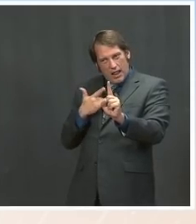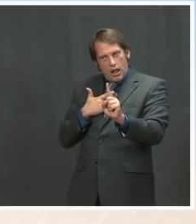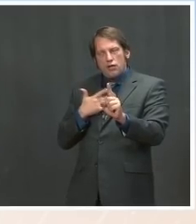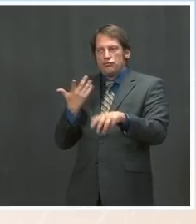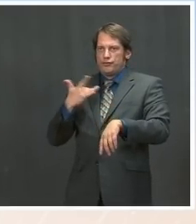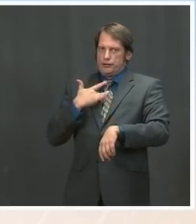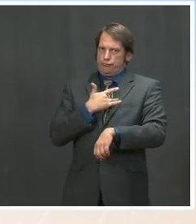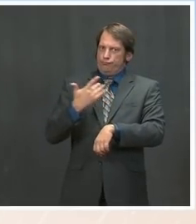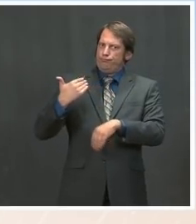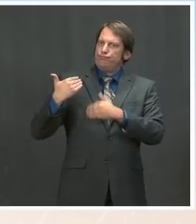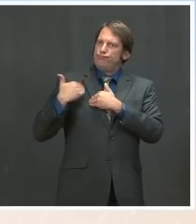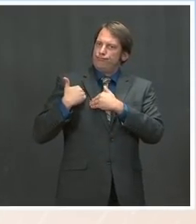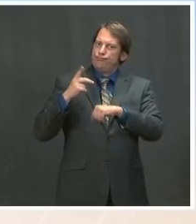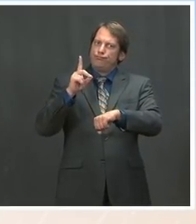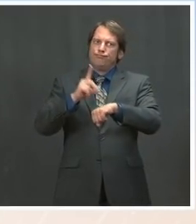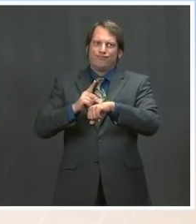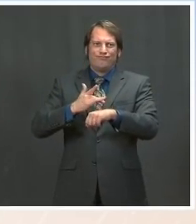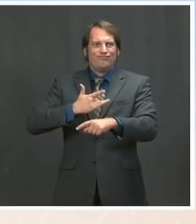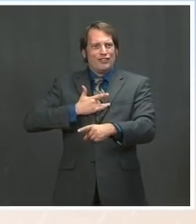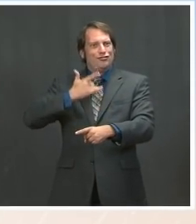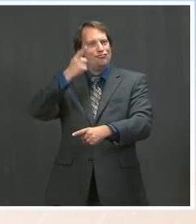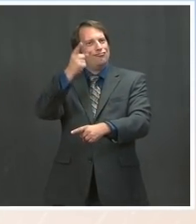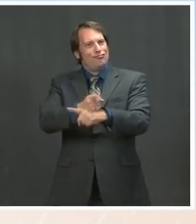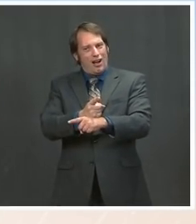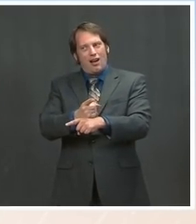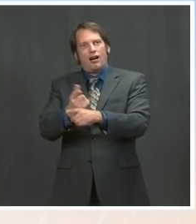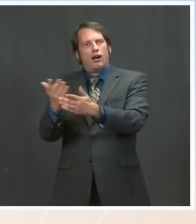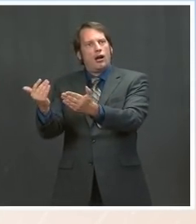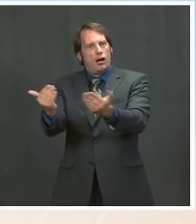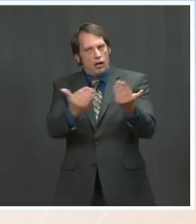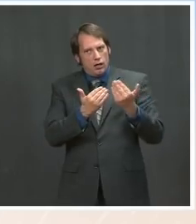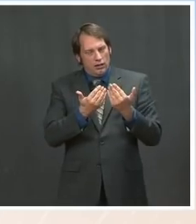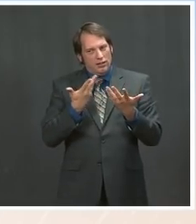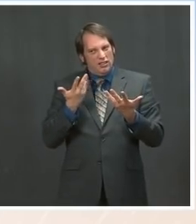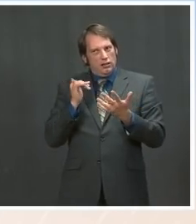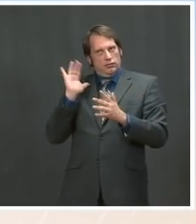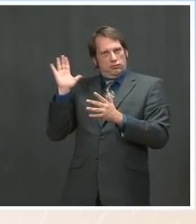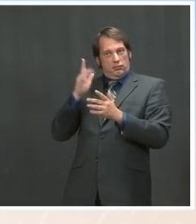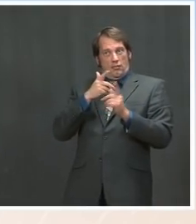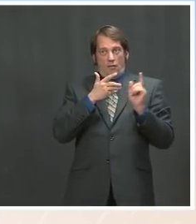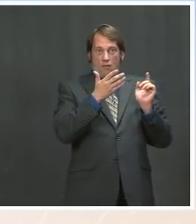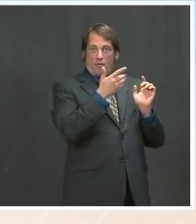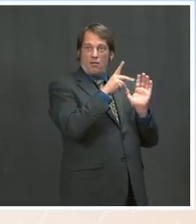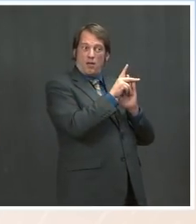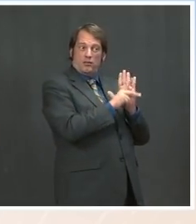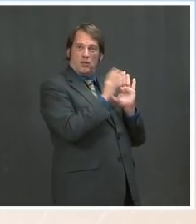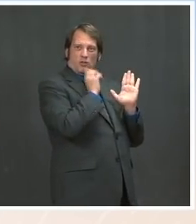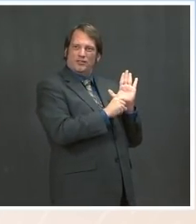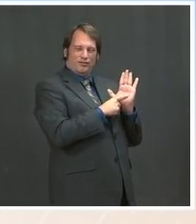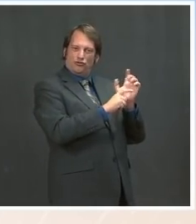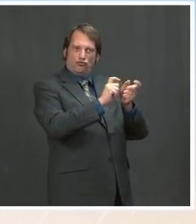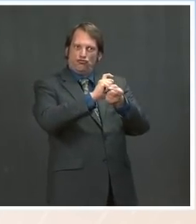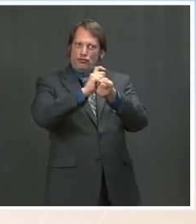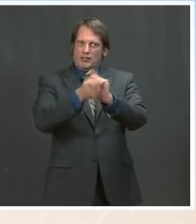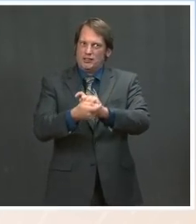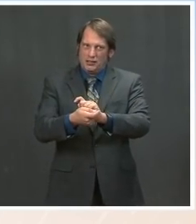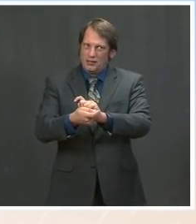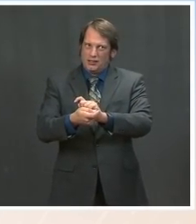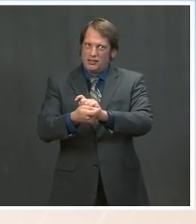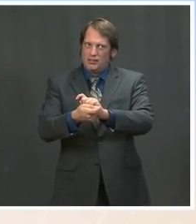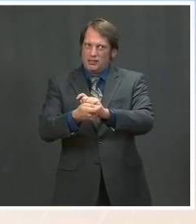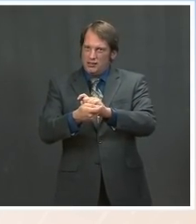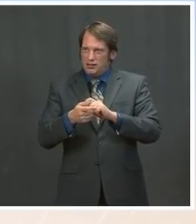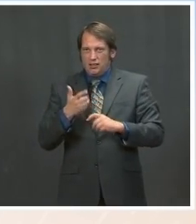around the world, change the policies from the past administration that — where they were not welcoming in refugees from the Middle East and Africa.